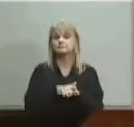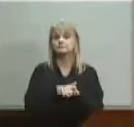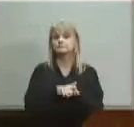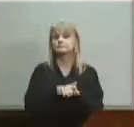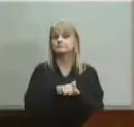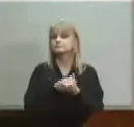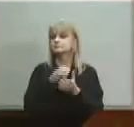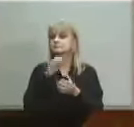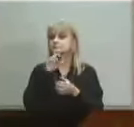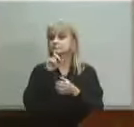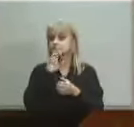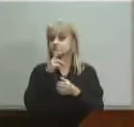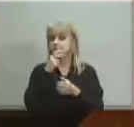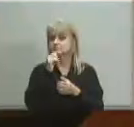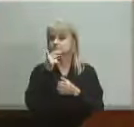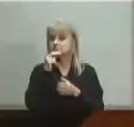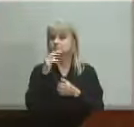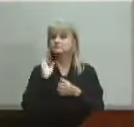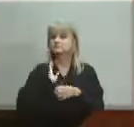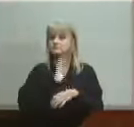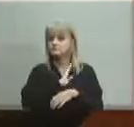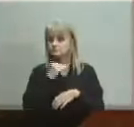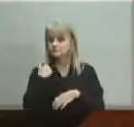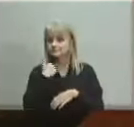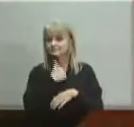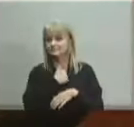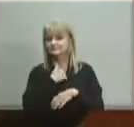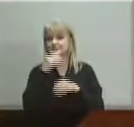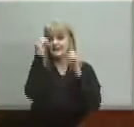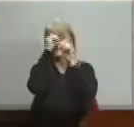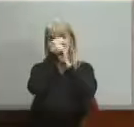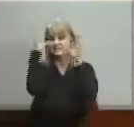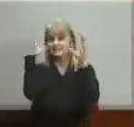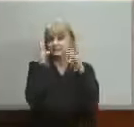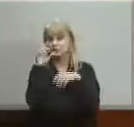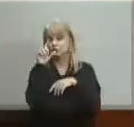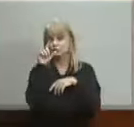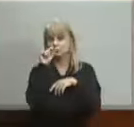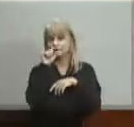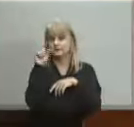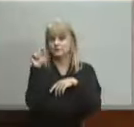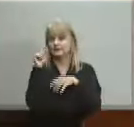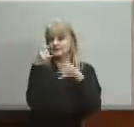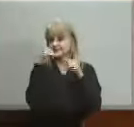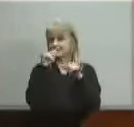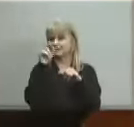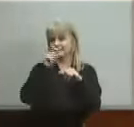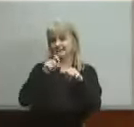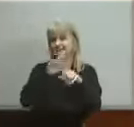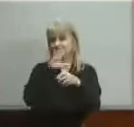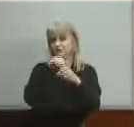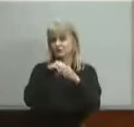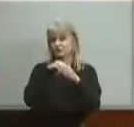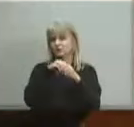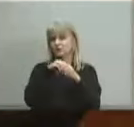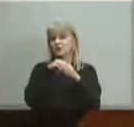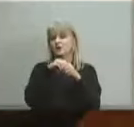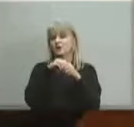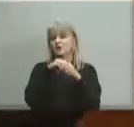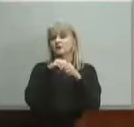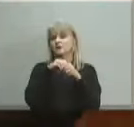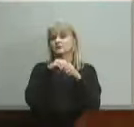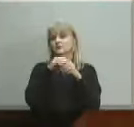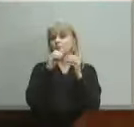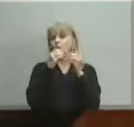dr hargens and board members vision 2020 still needs to include a much stronger